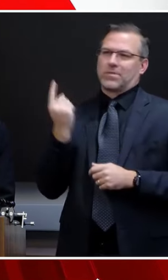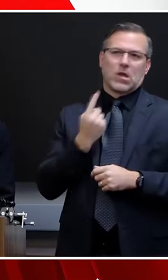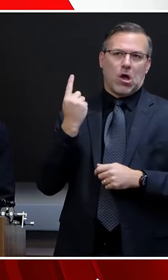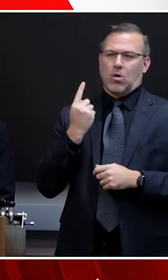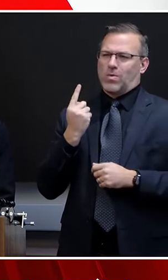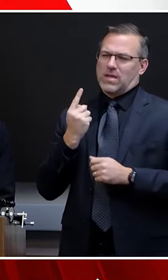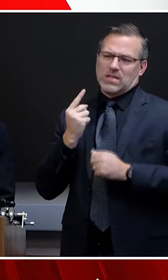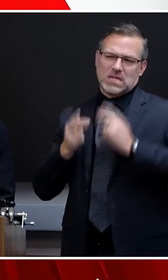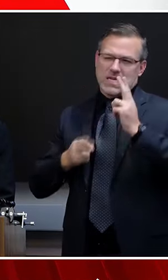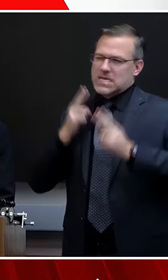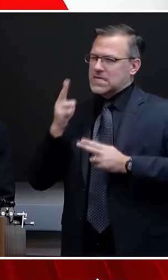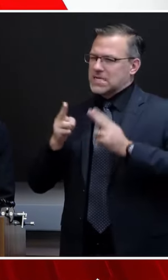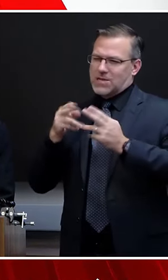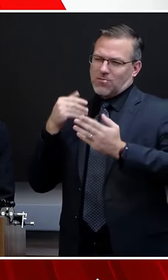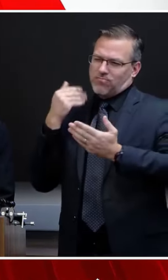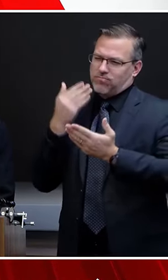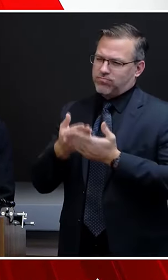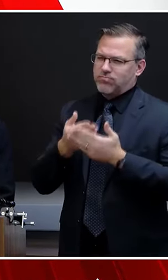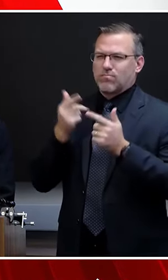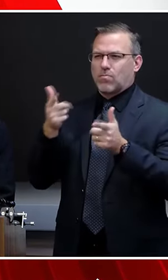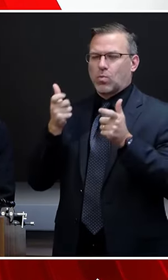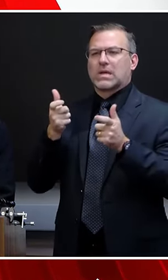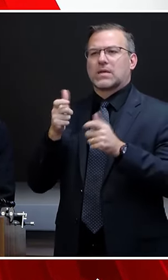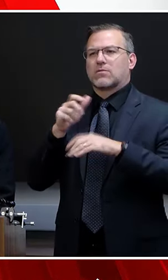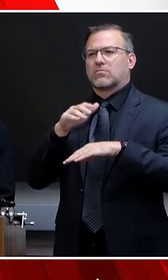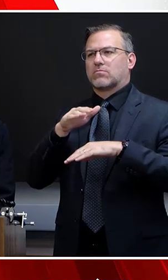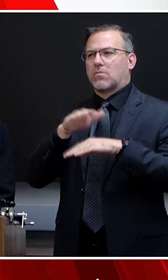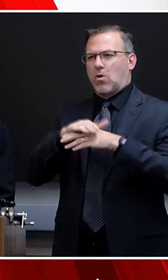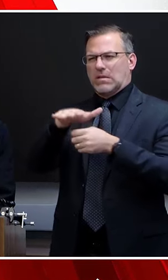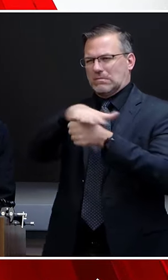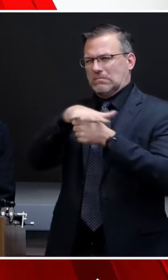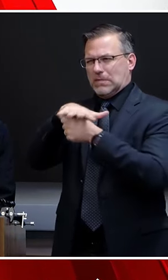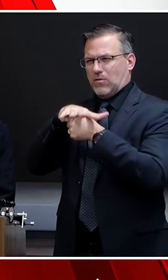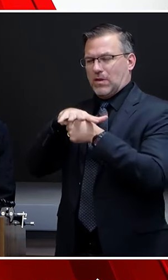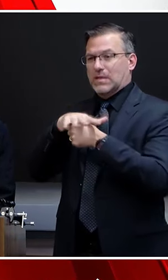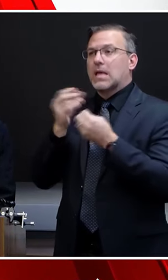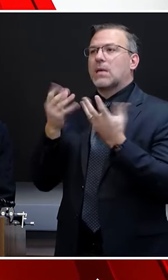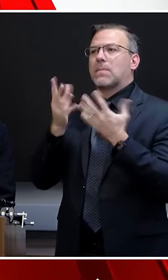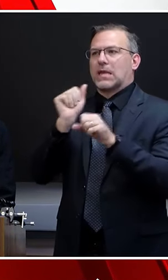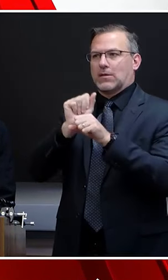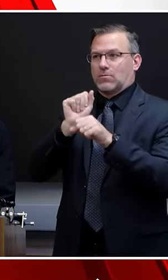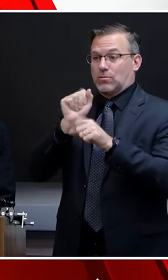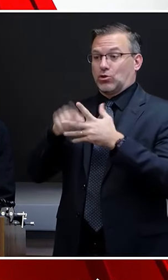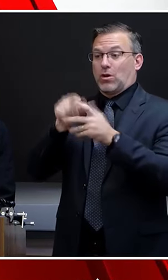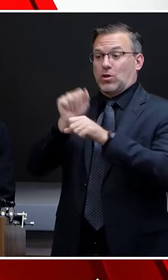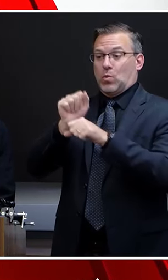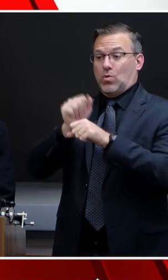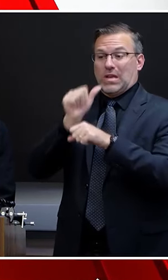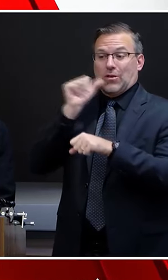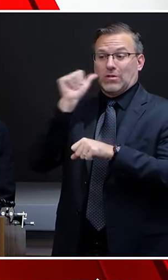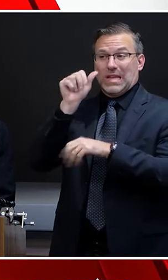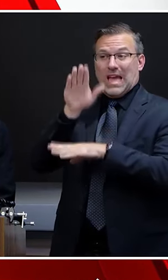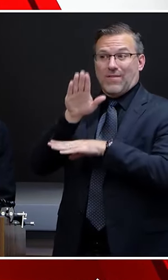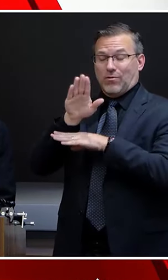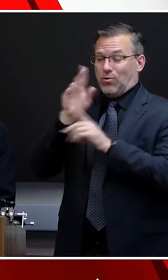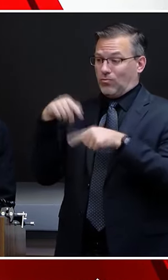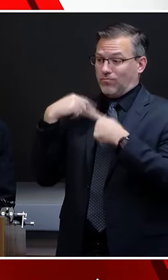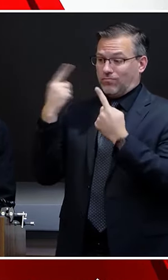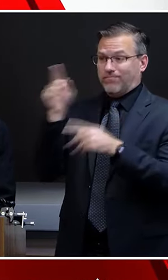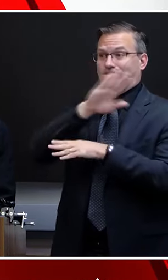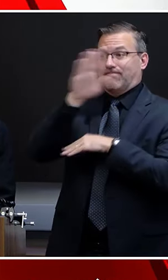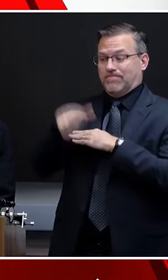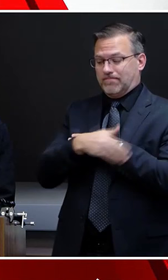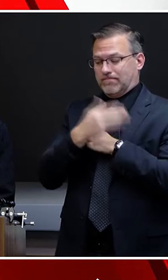on the scene to help those who have been impacted. Many of them have been working since yesterday afternoon and I am incredibly grateful for